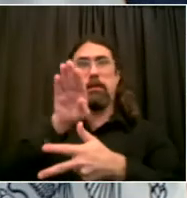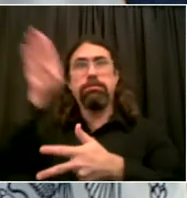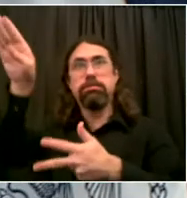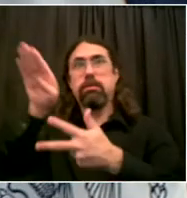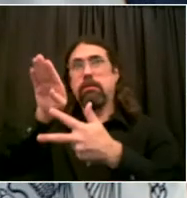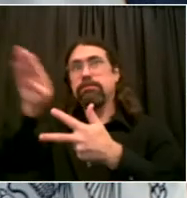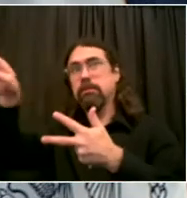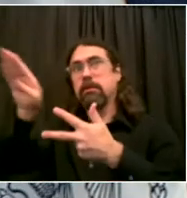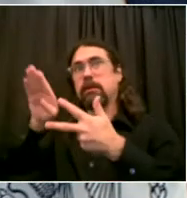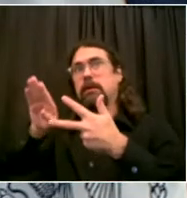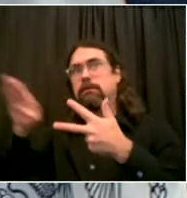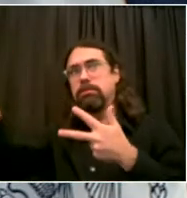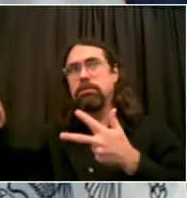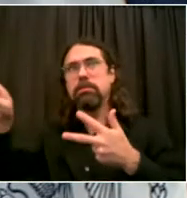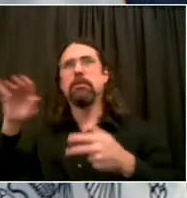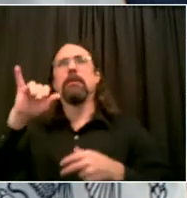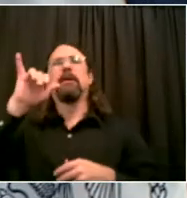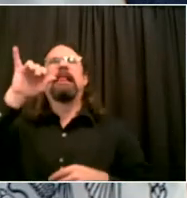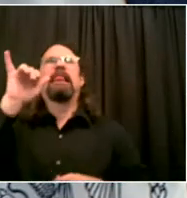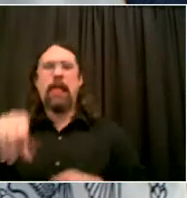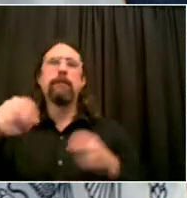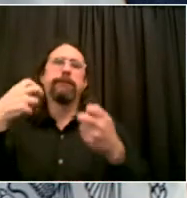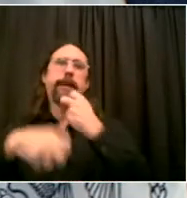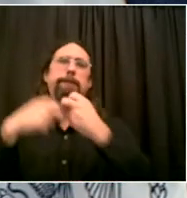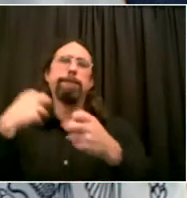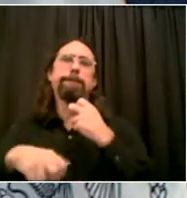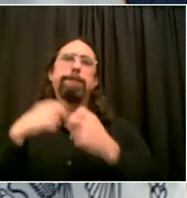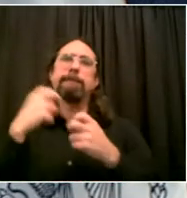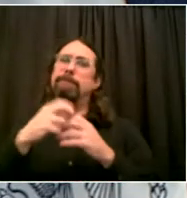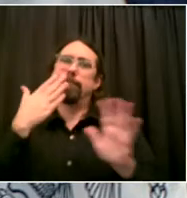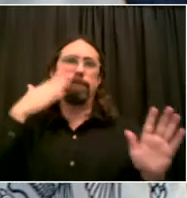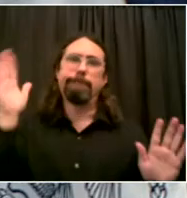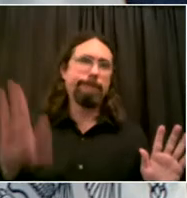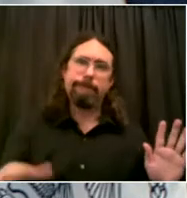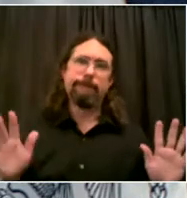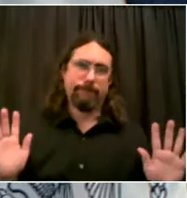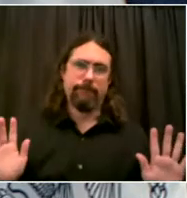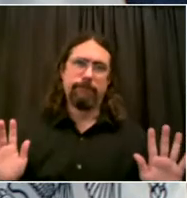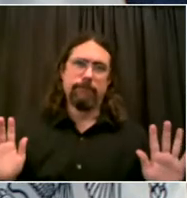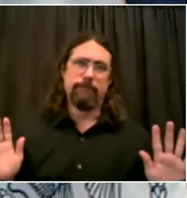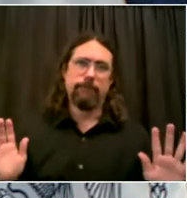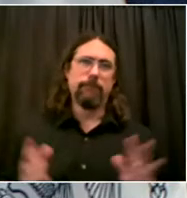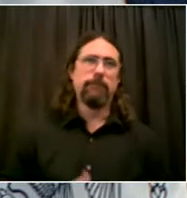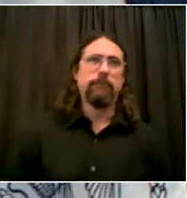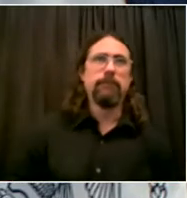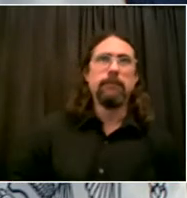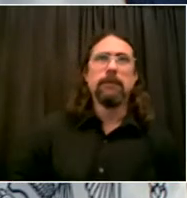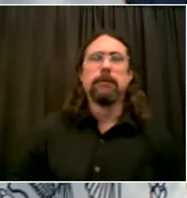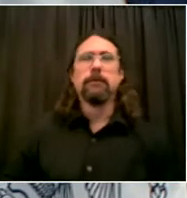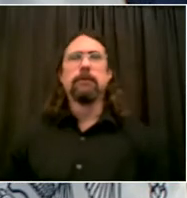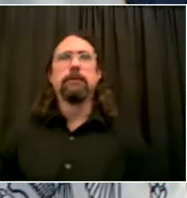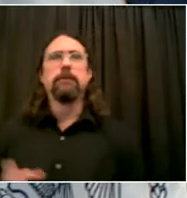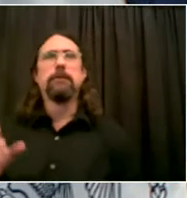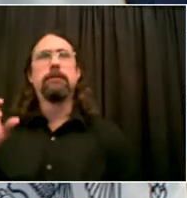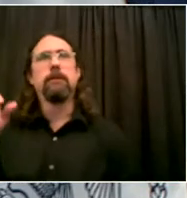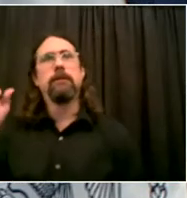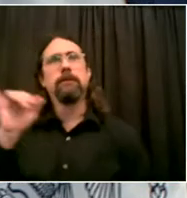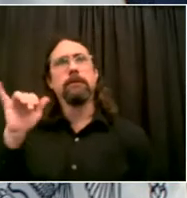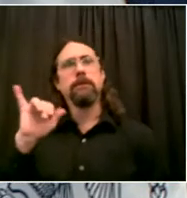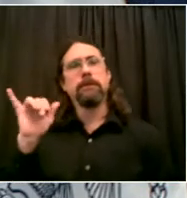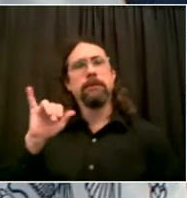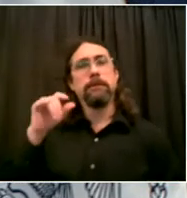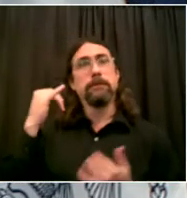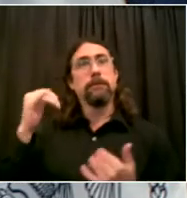seen real progress in those areas. That's what tells us a lot. Also, the two other indicators on the hospitalization level,